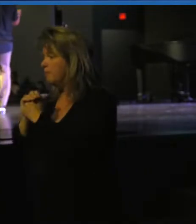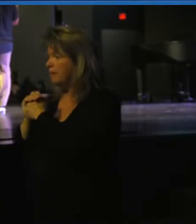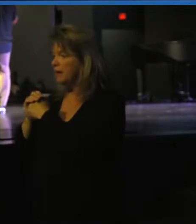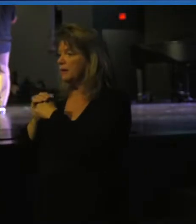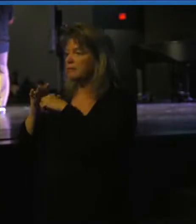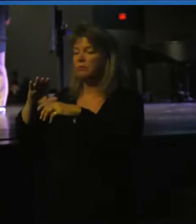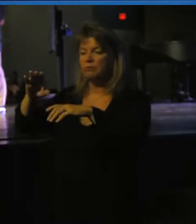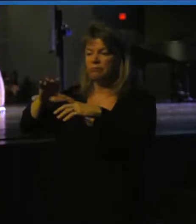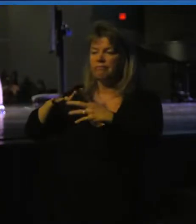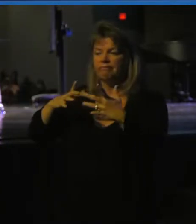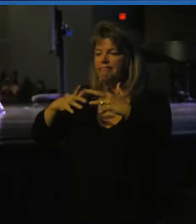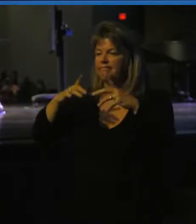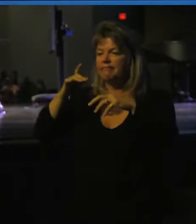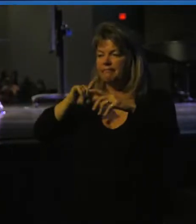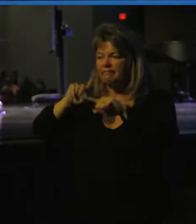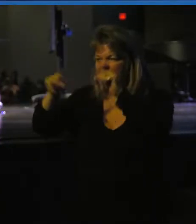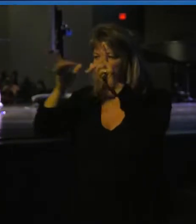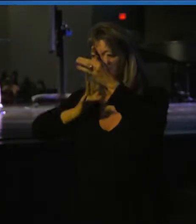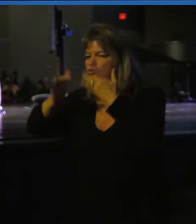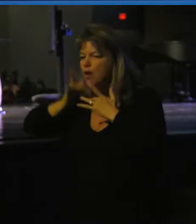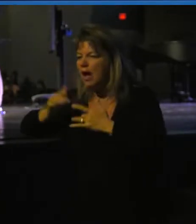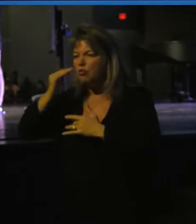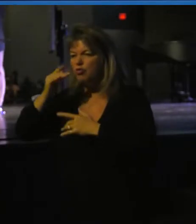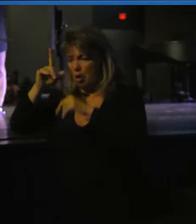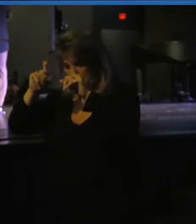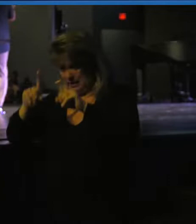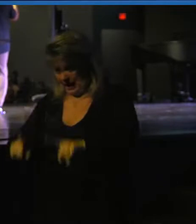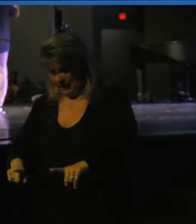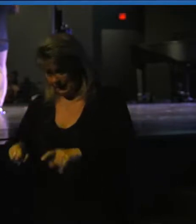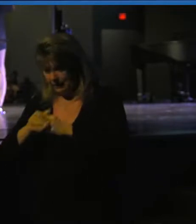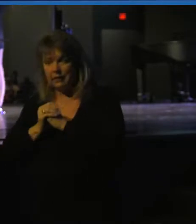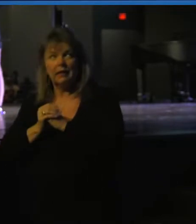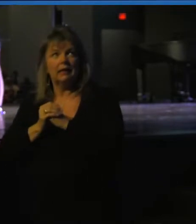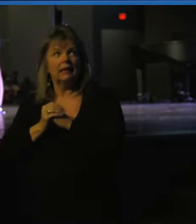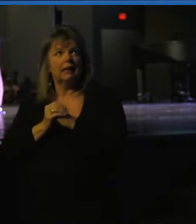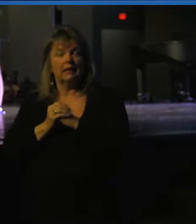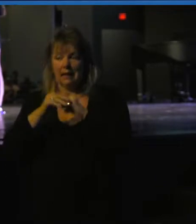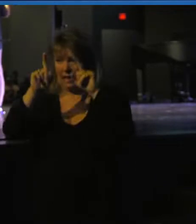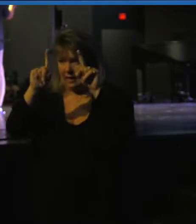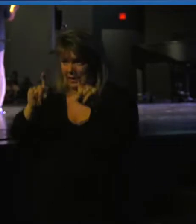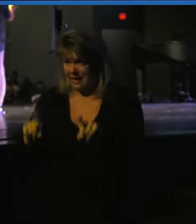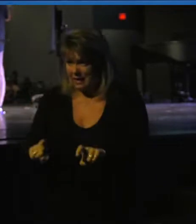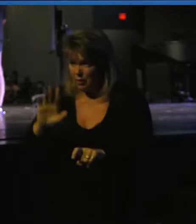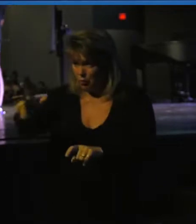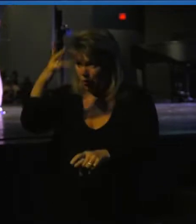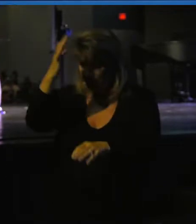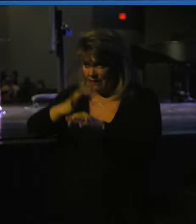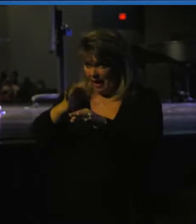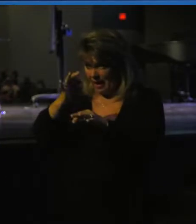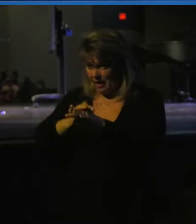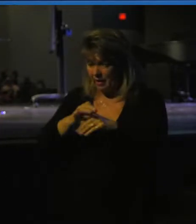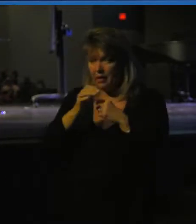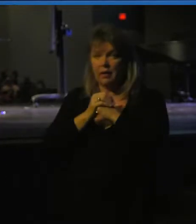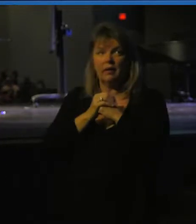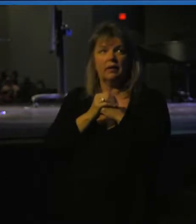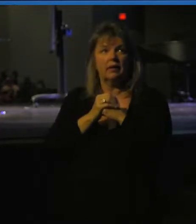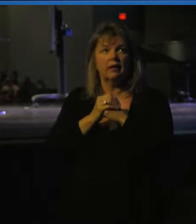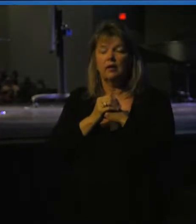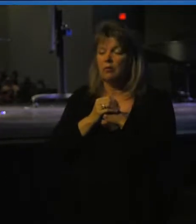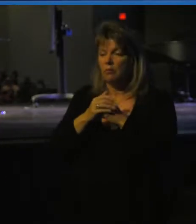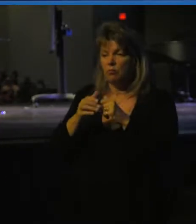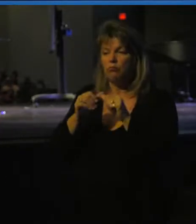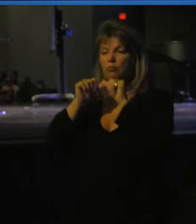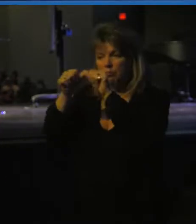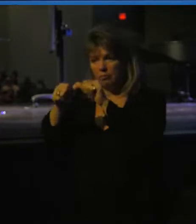kinds. For you know that the testing, that testing word there, that the testing of your faith produces steadfastness.